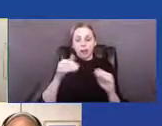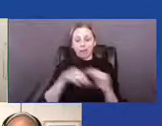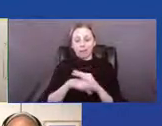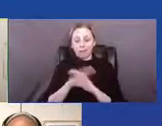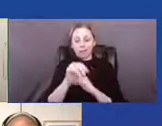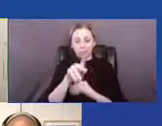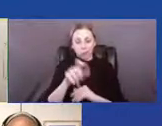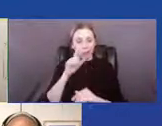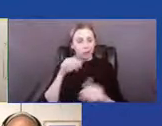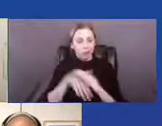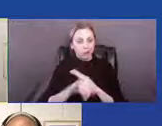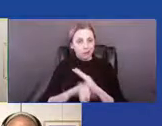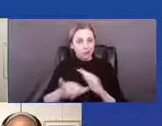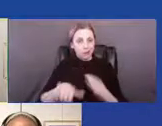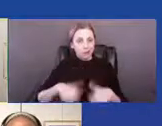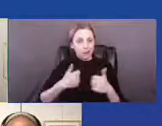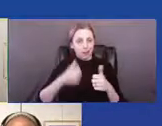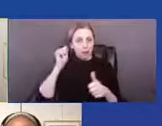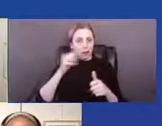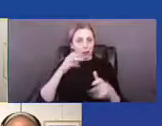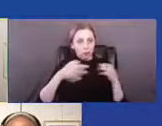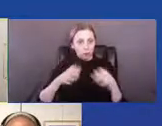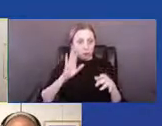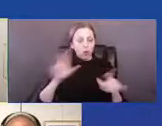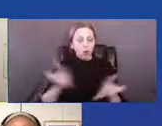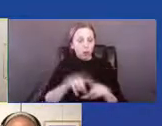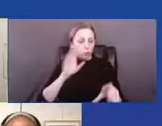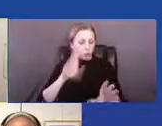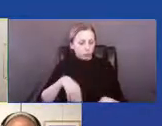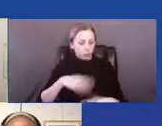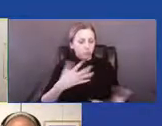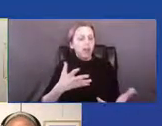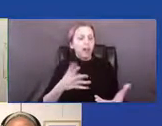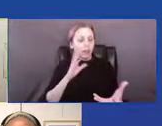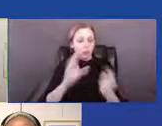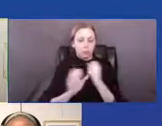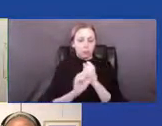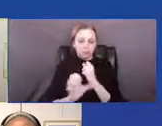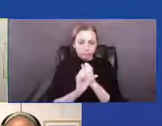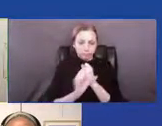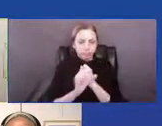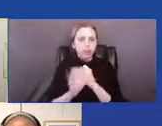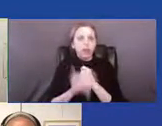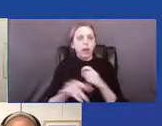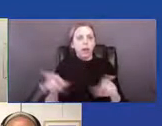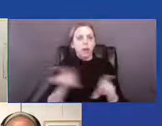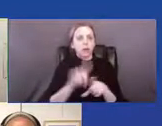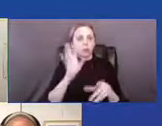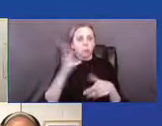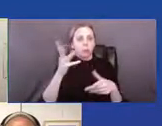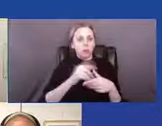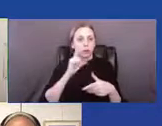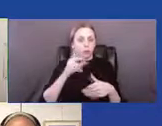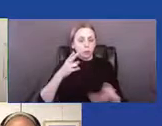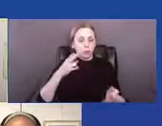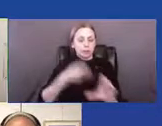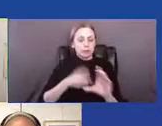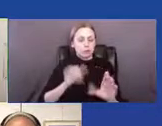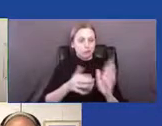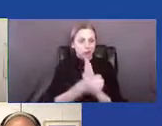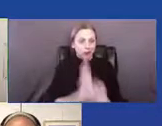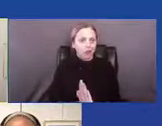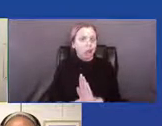access the live audio description will also be broadcast, and it will be included in the participation guide.